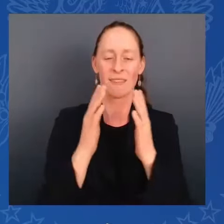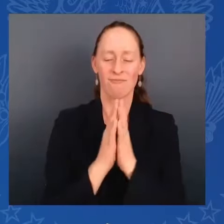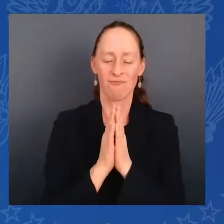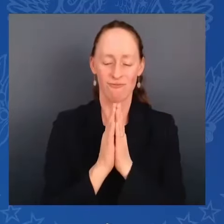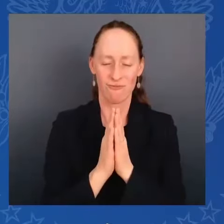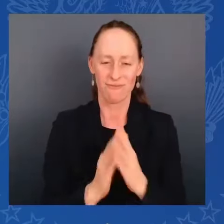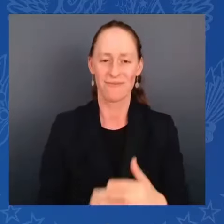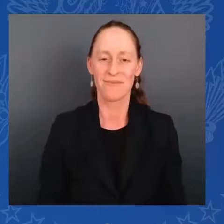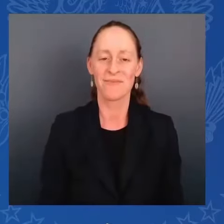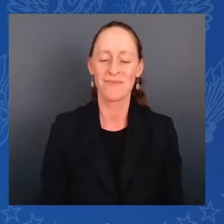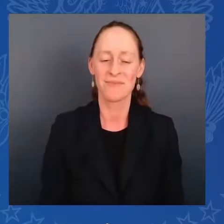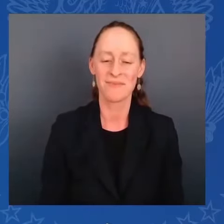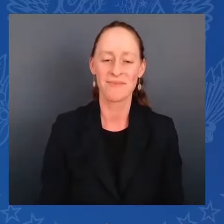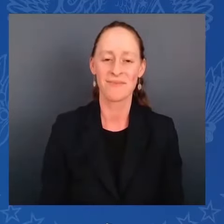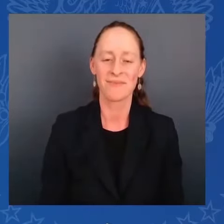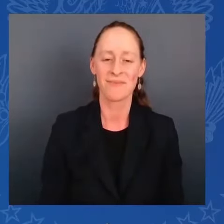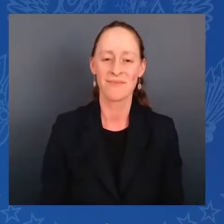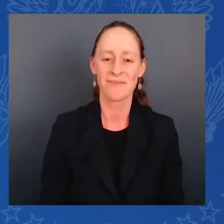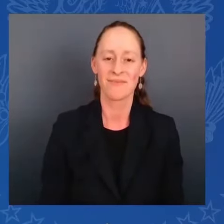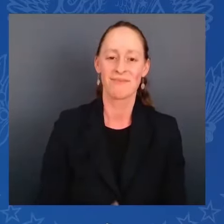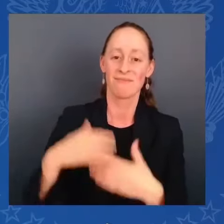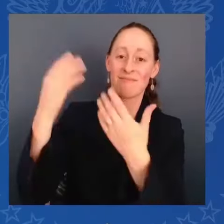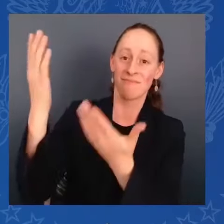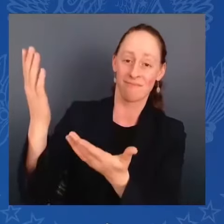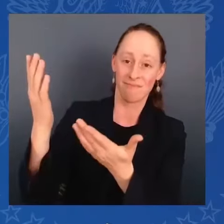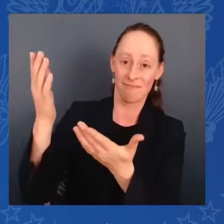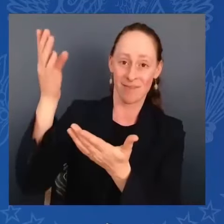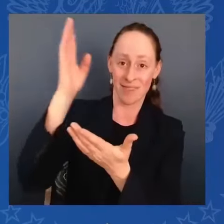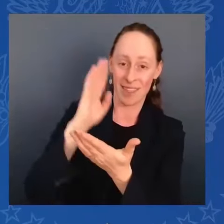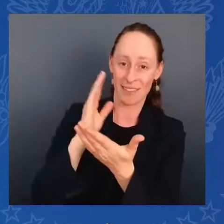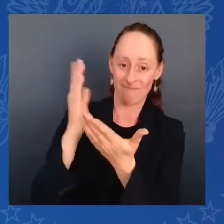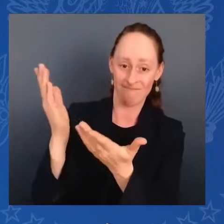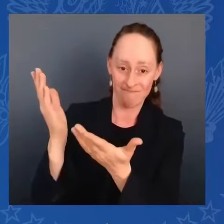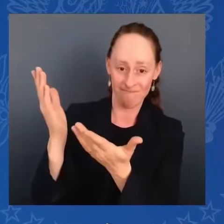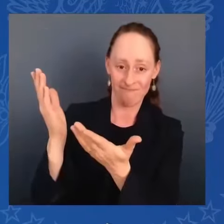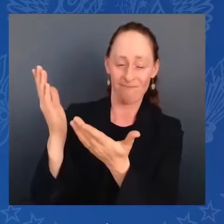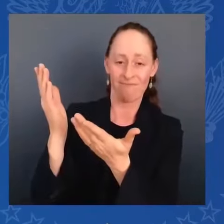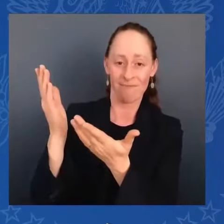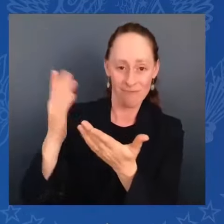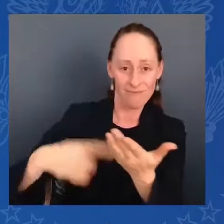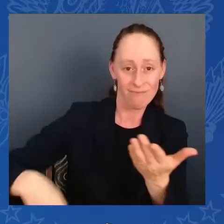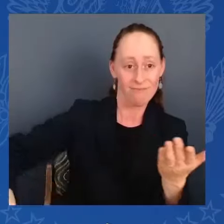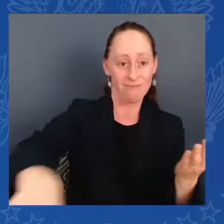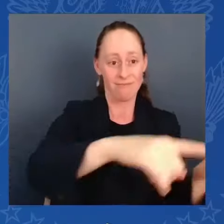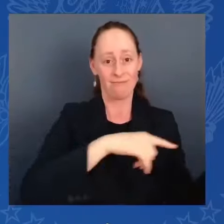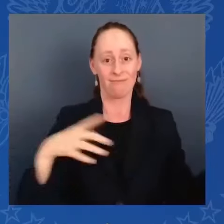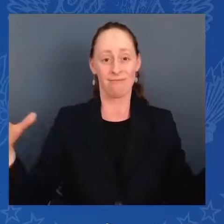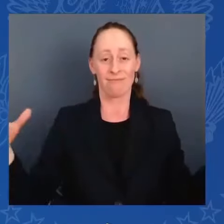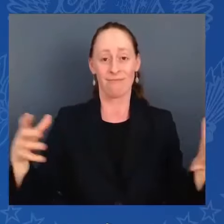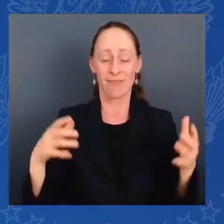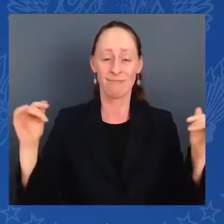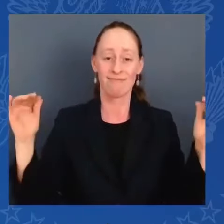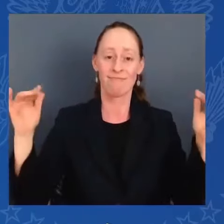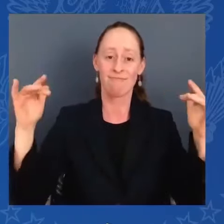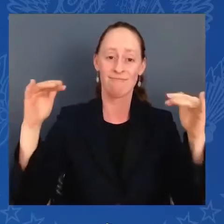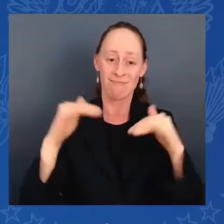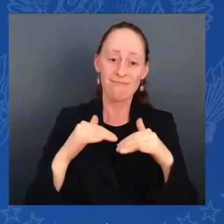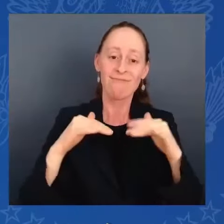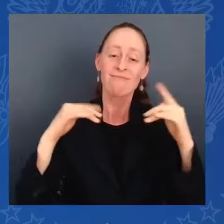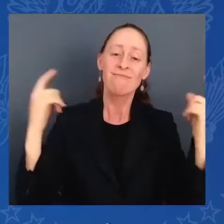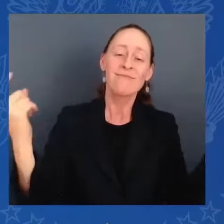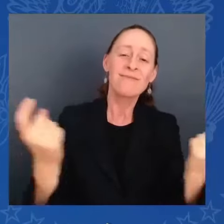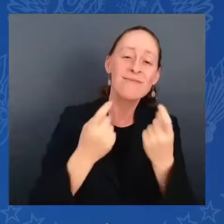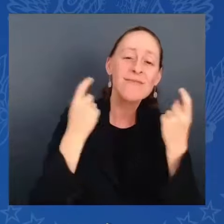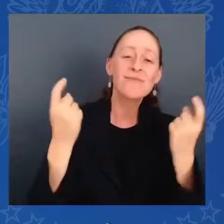God of us all, we are gathered here today for fun and for fellowship and for fireworks, but also